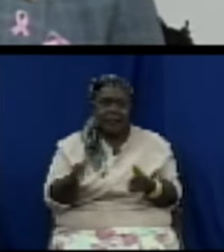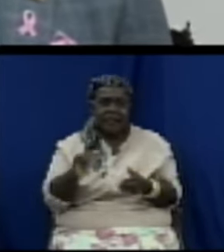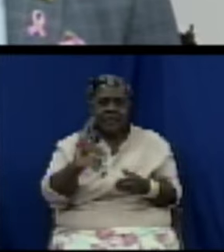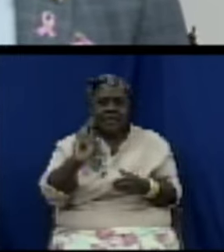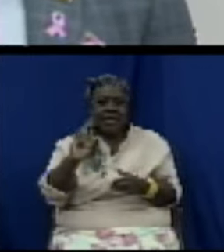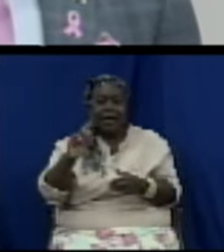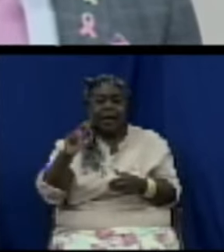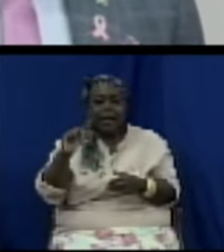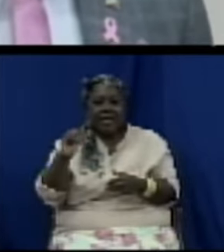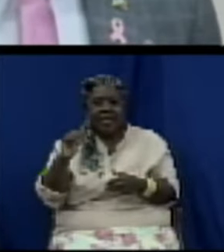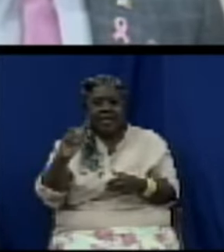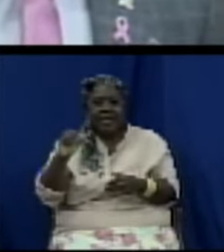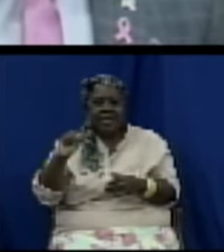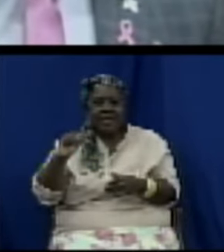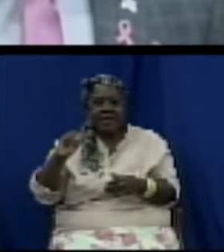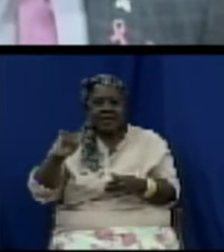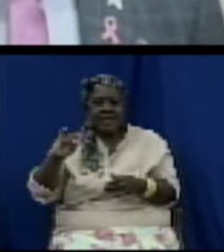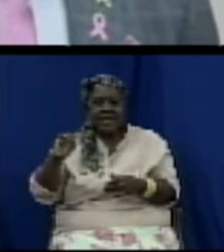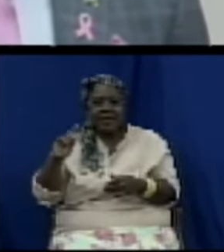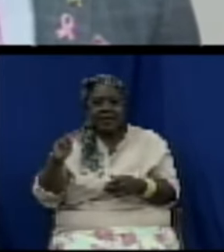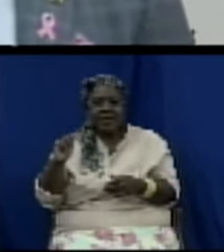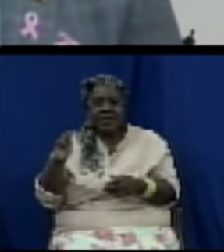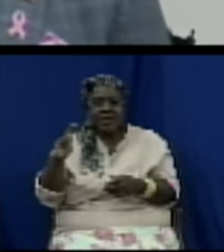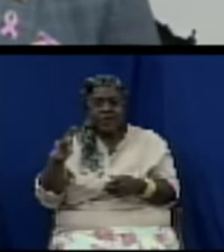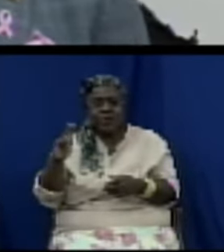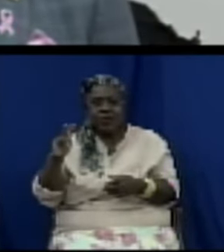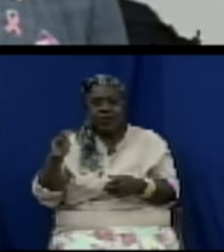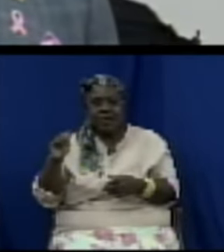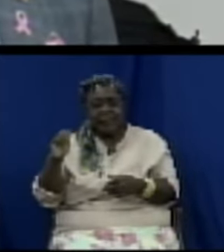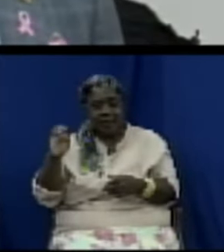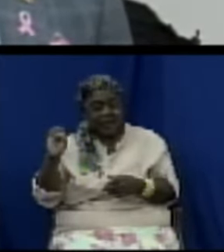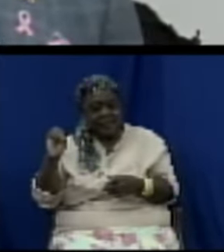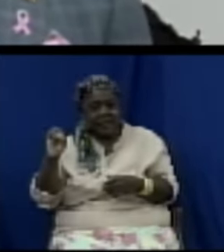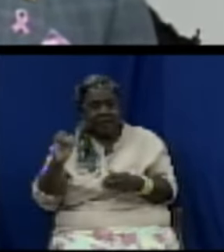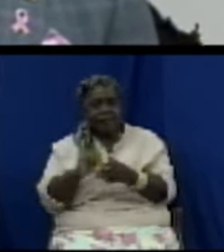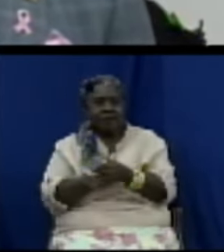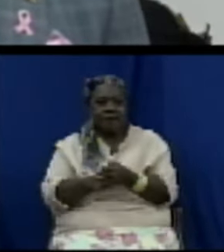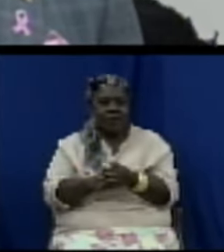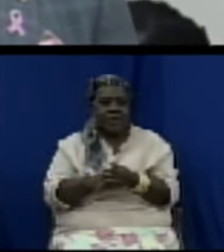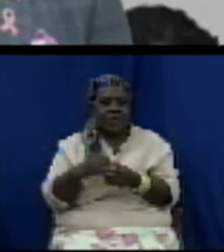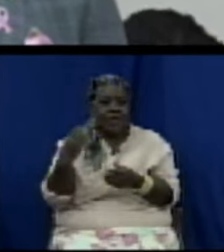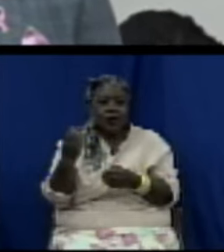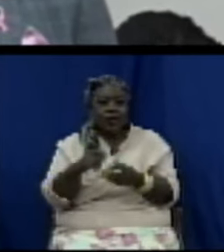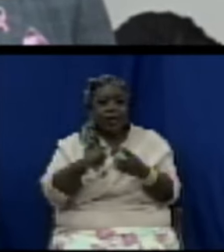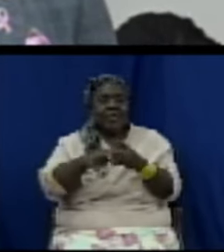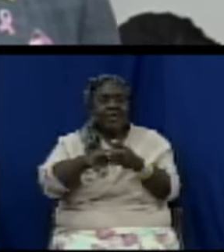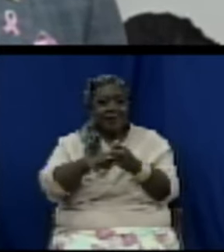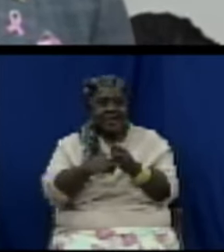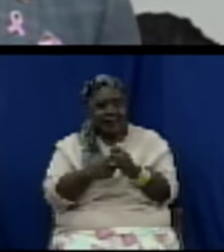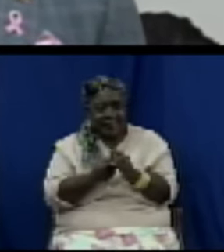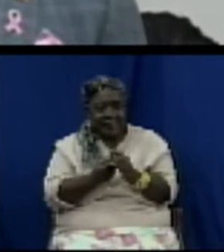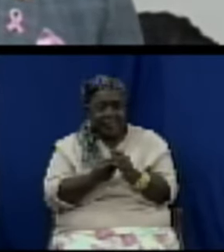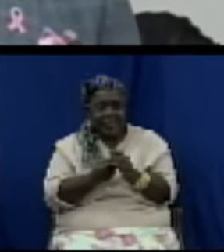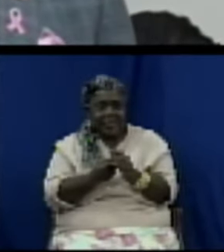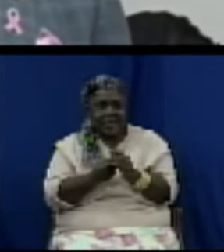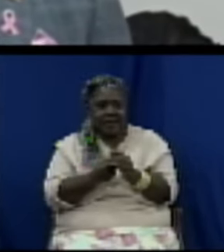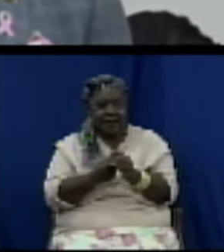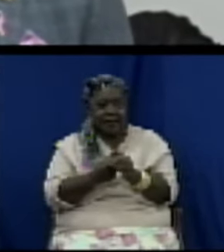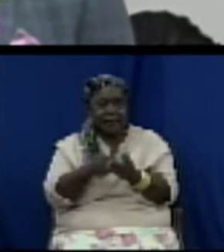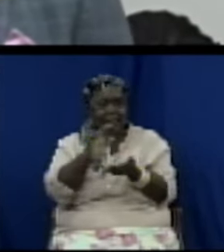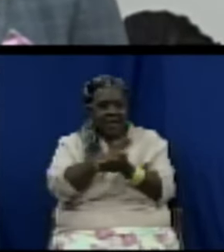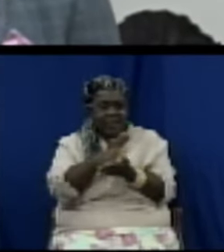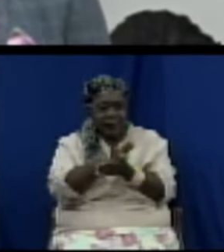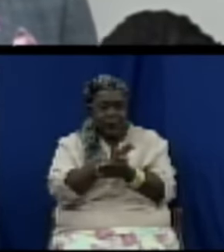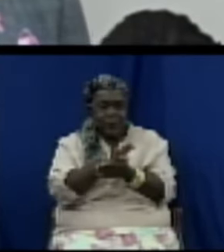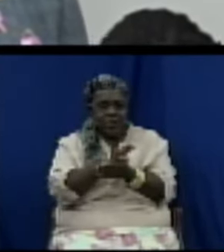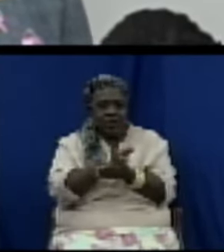robustly in terms of training and so forth and customer service but we are going to set up an institute which would formalize to a great extent